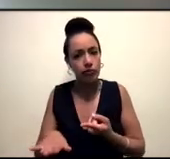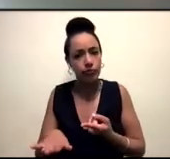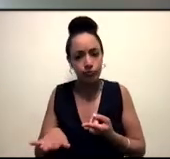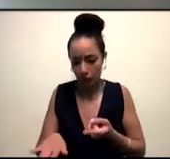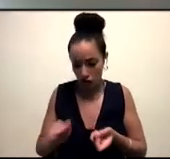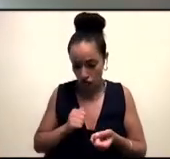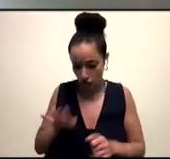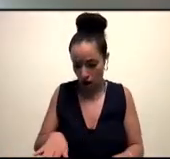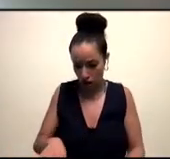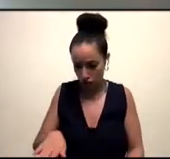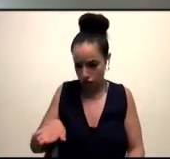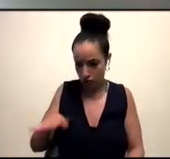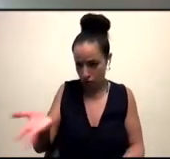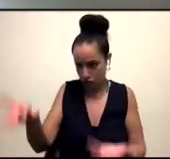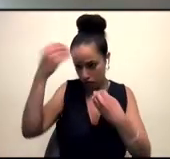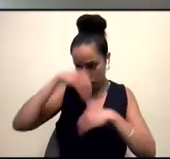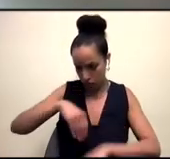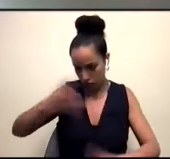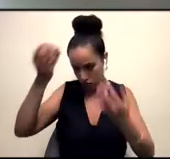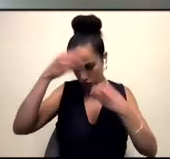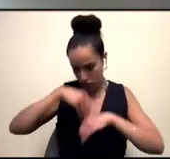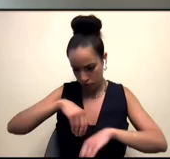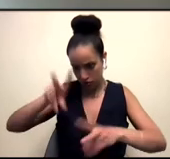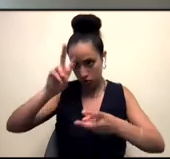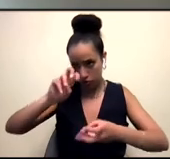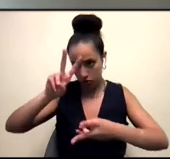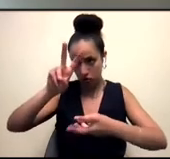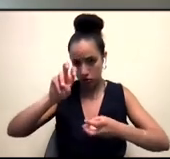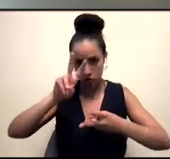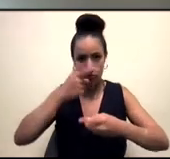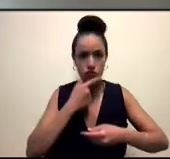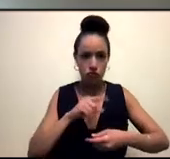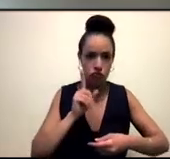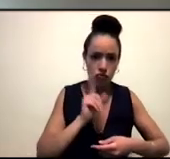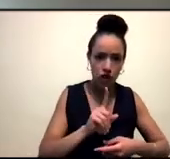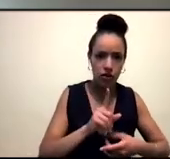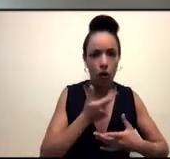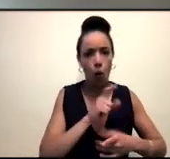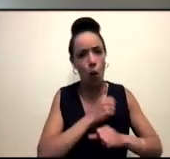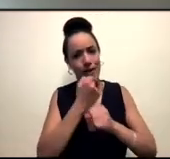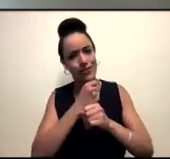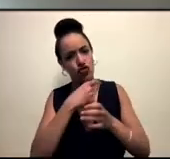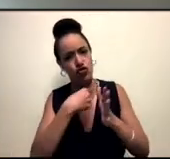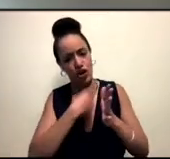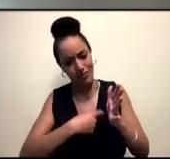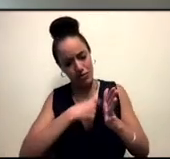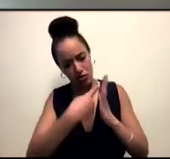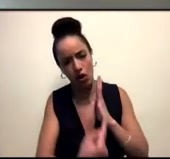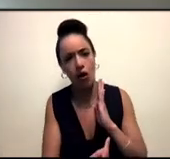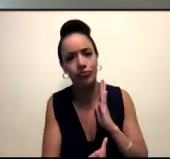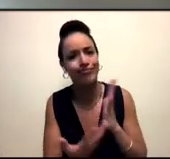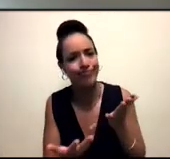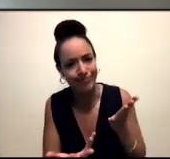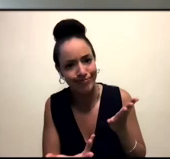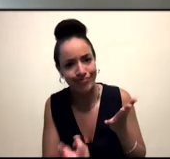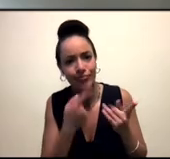know, just pick up this idea of what we're talking about, of challenging gender and, you know, celebrating difference in terms of queer identities, you know,